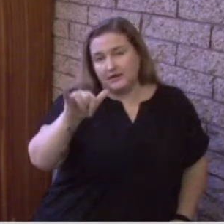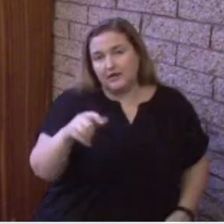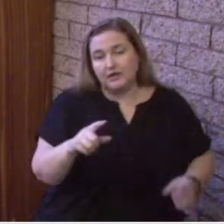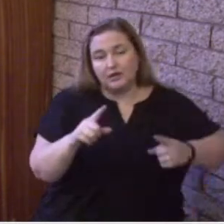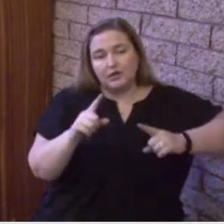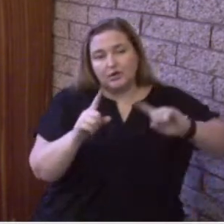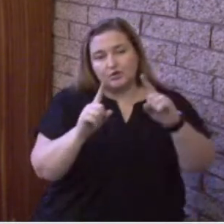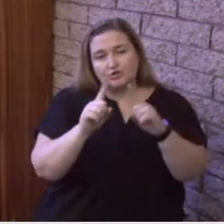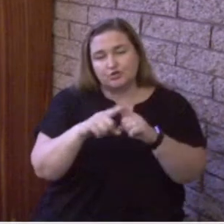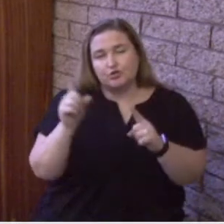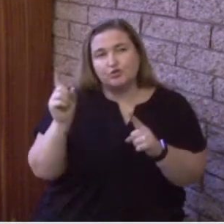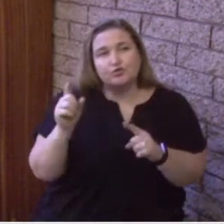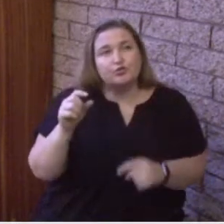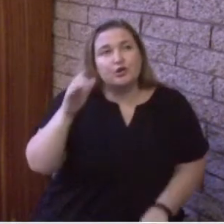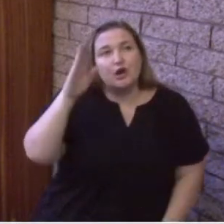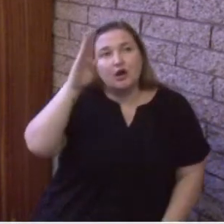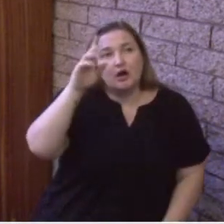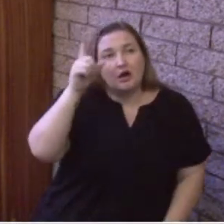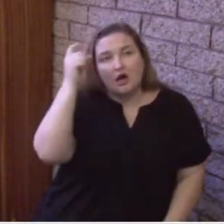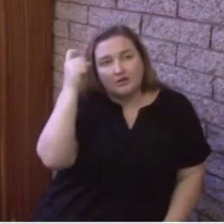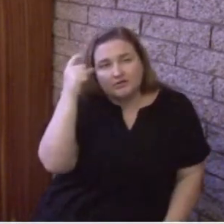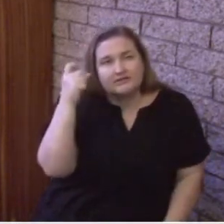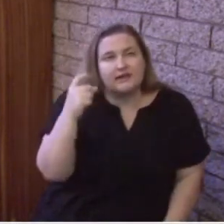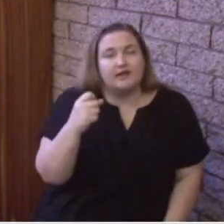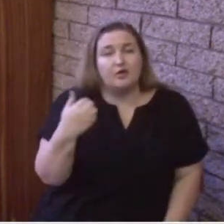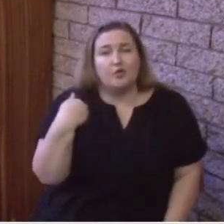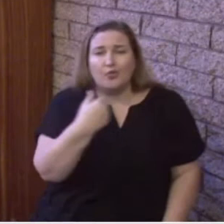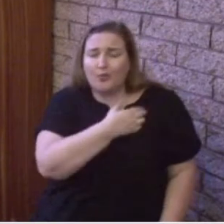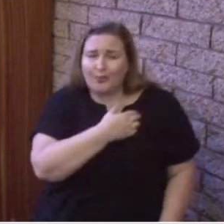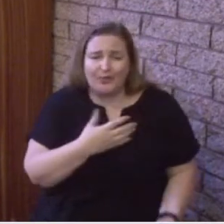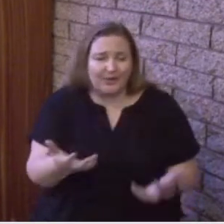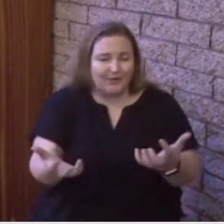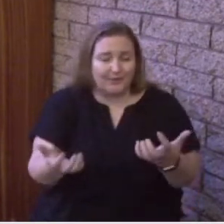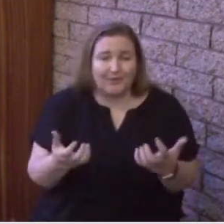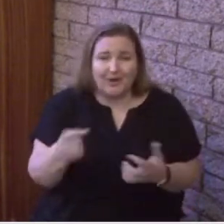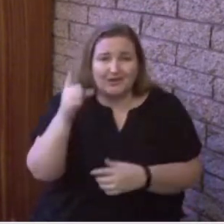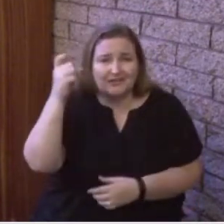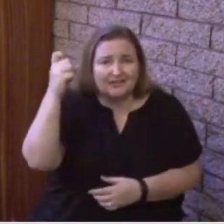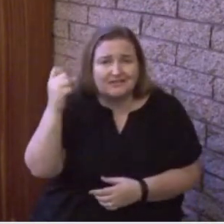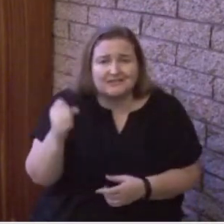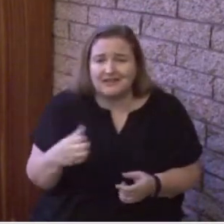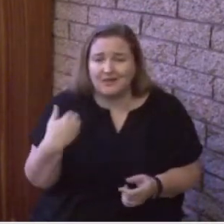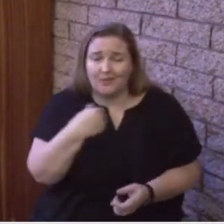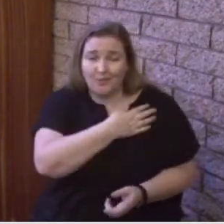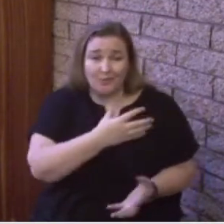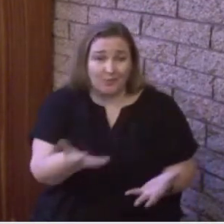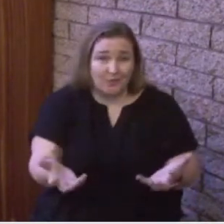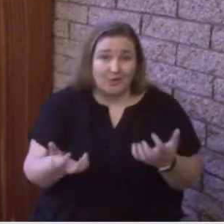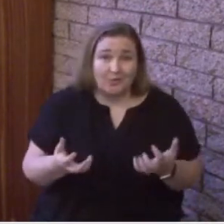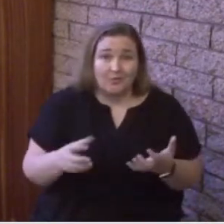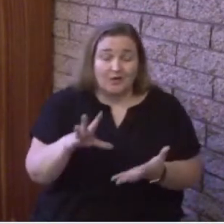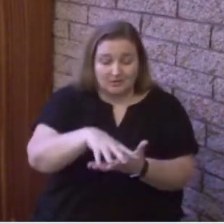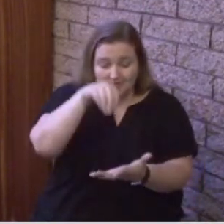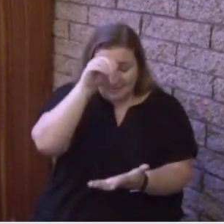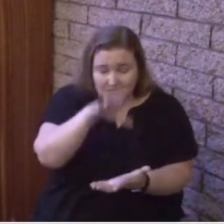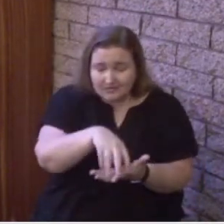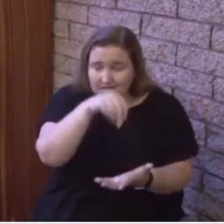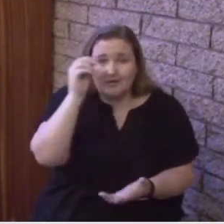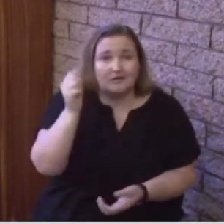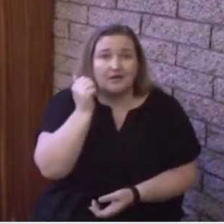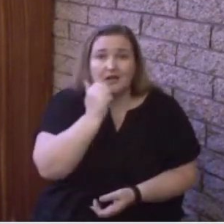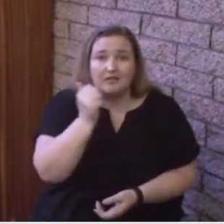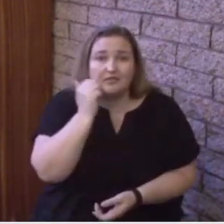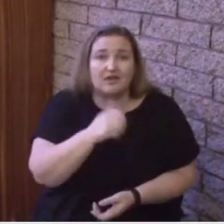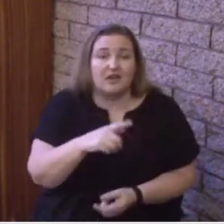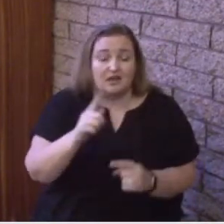to dive into that Word. We have a desire to learn every day more and more about the truth that is